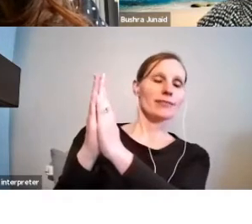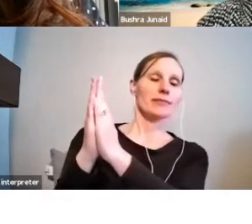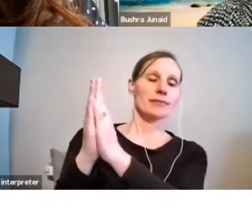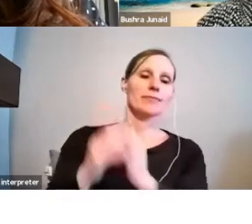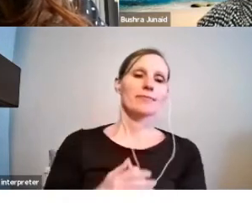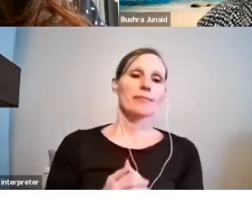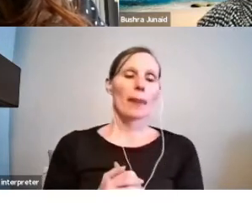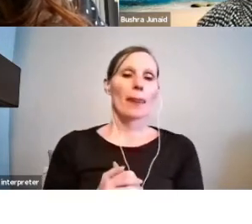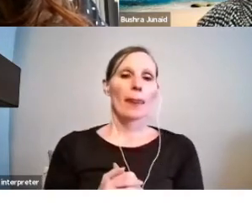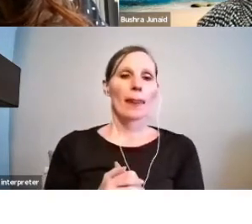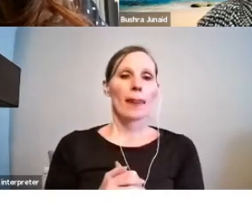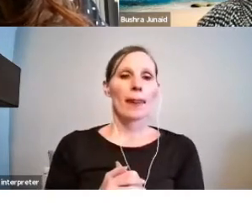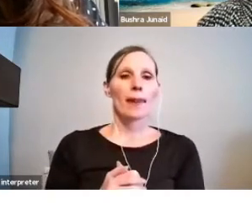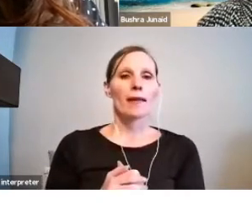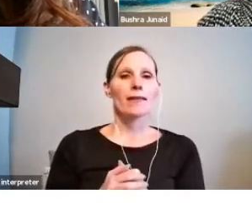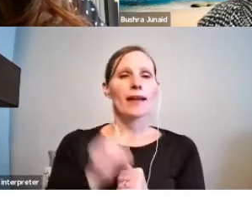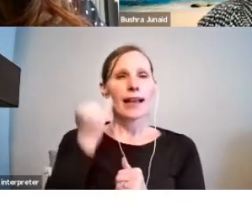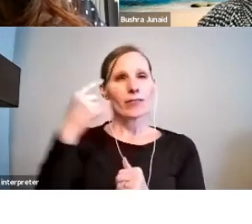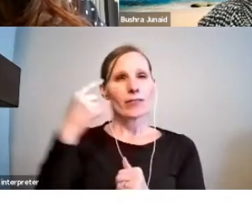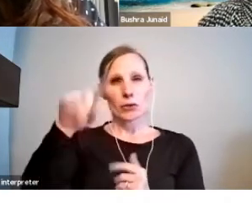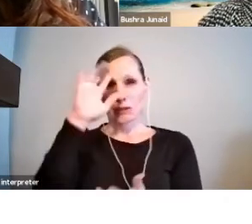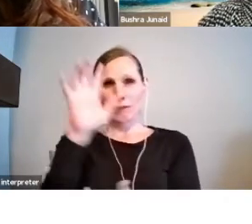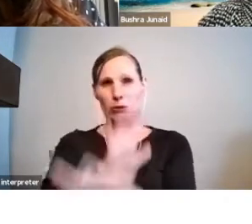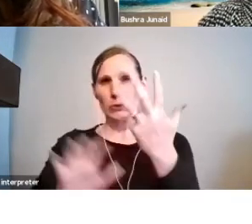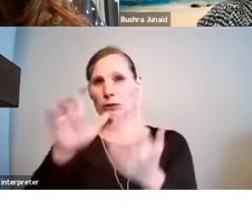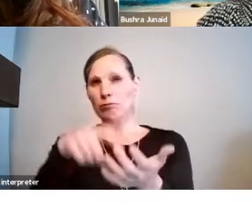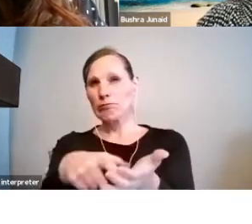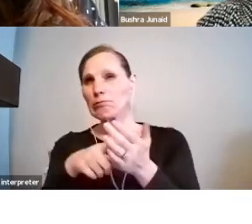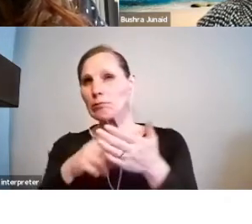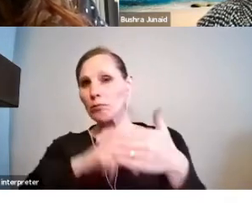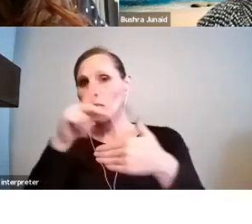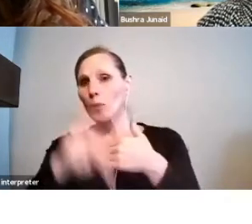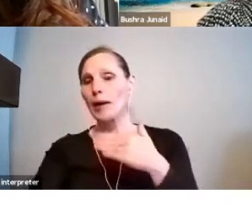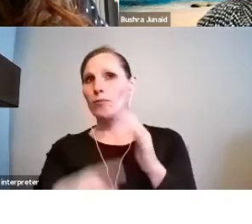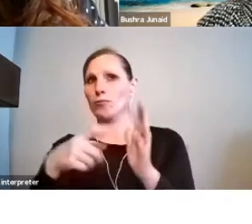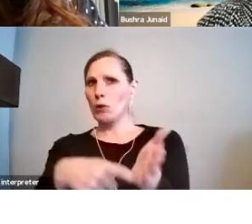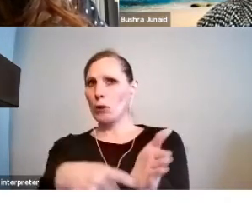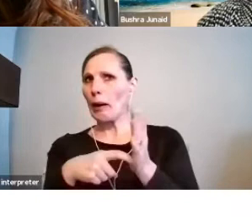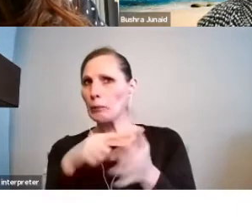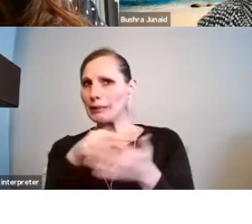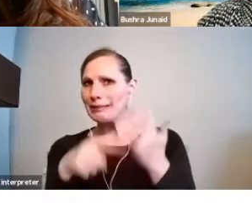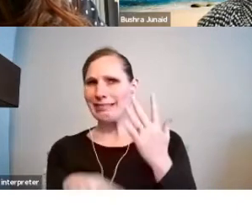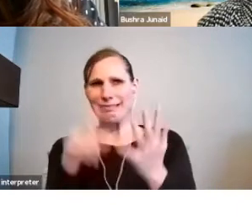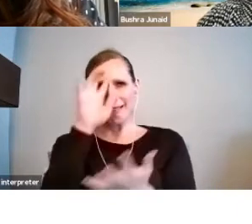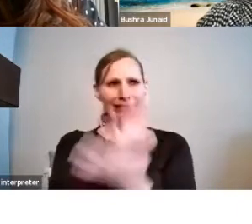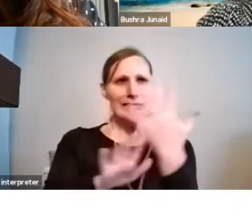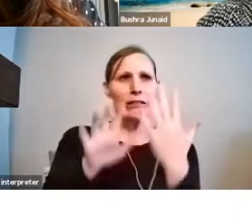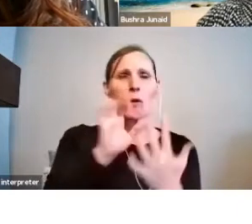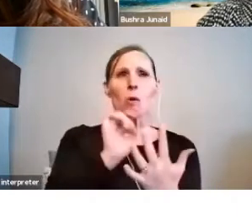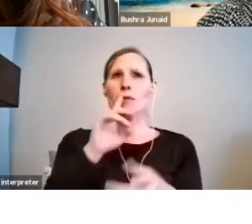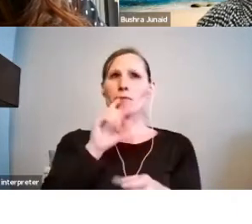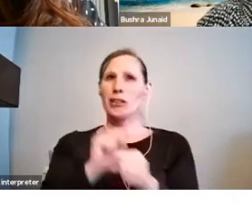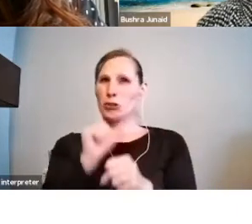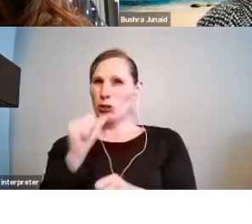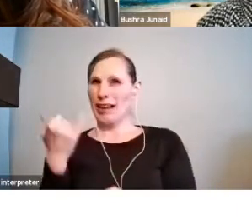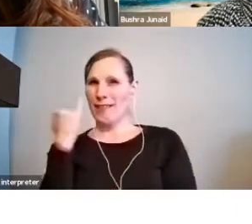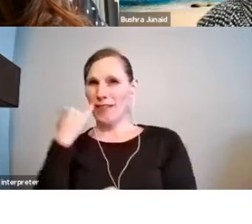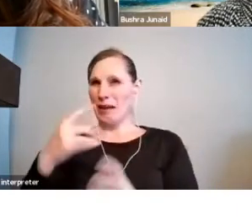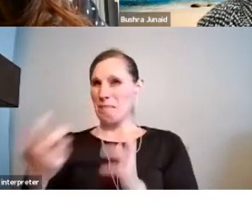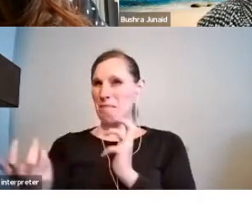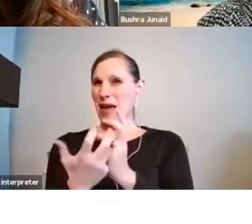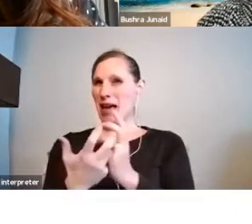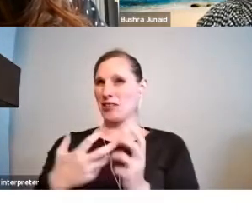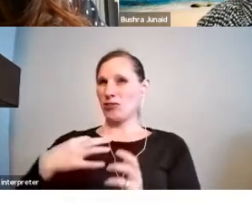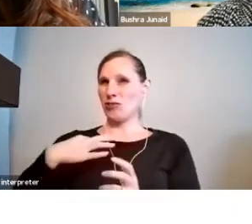Anyone who's confused about the program requirements or is not sure about their eligibility can get in touch with program